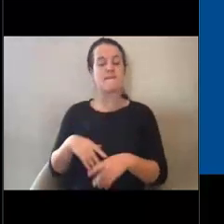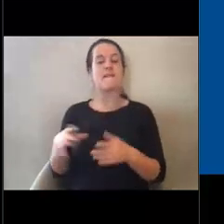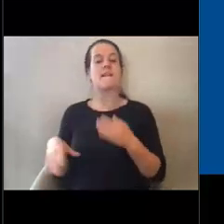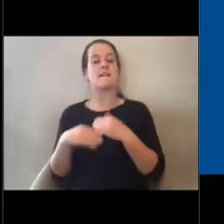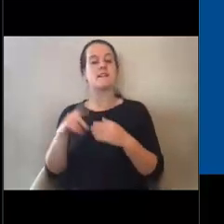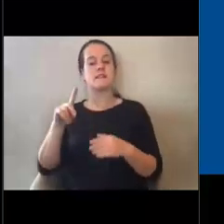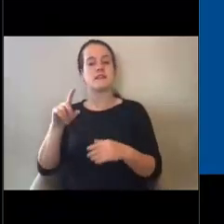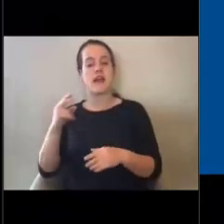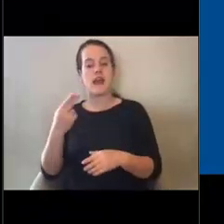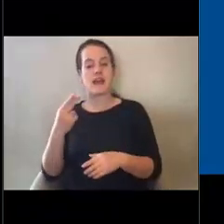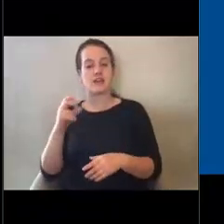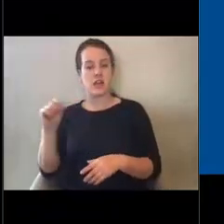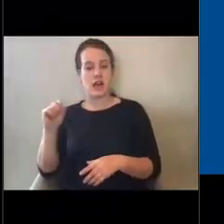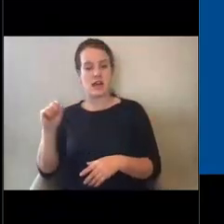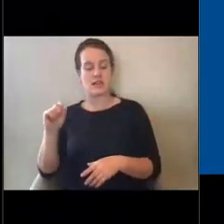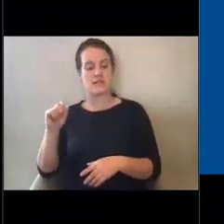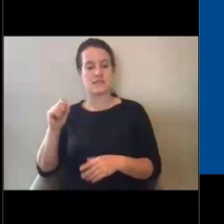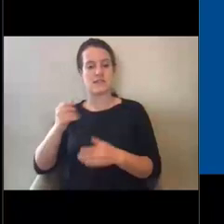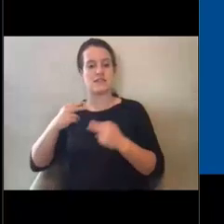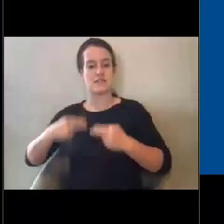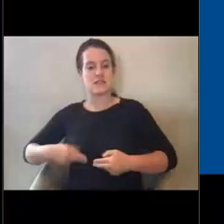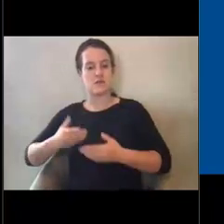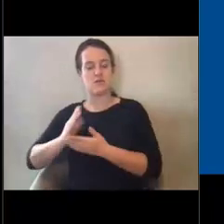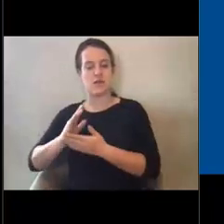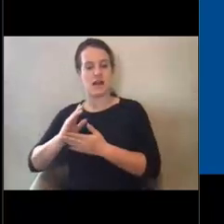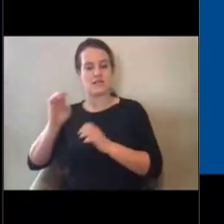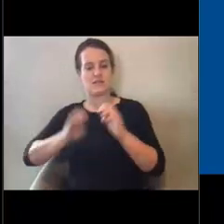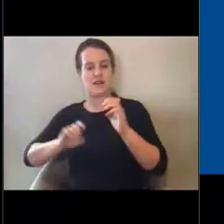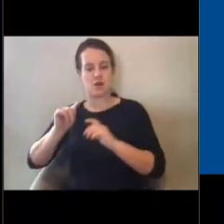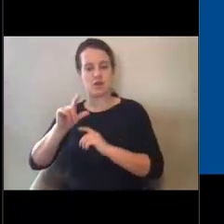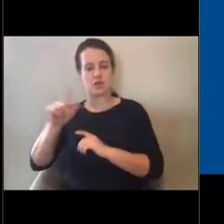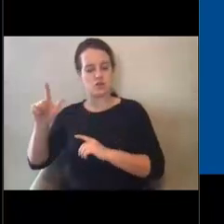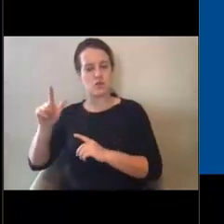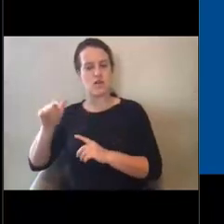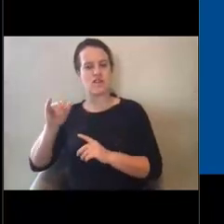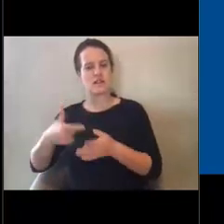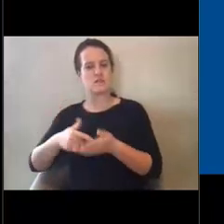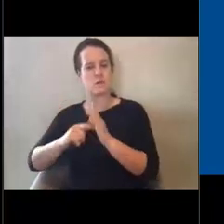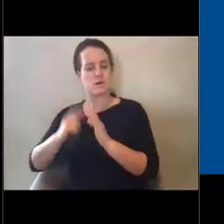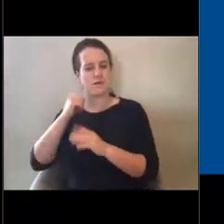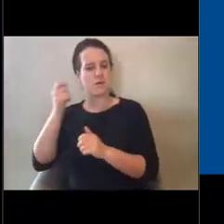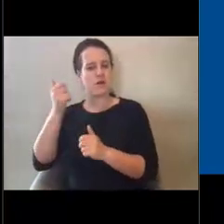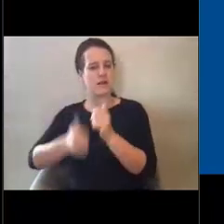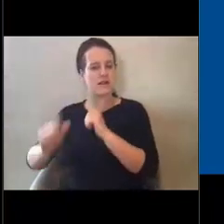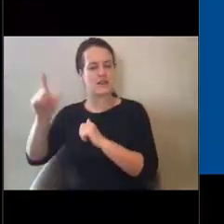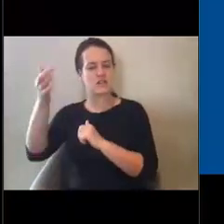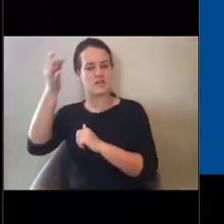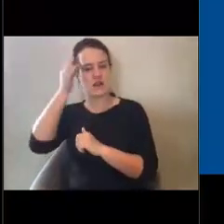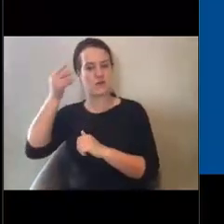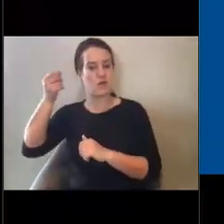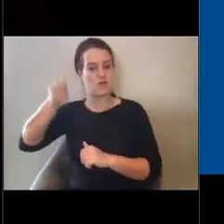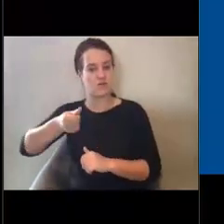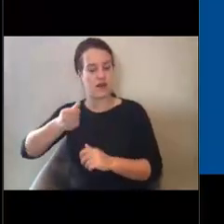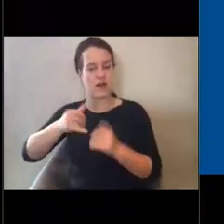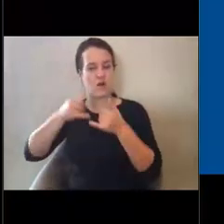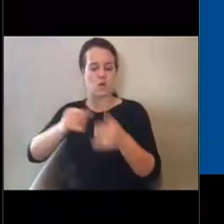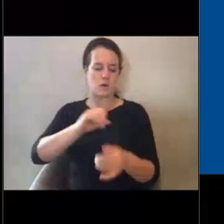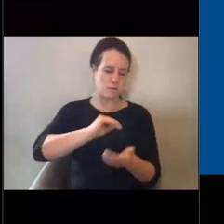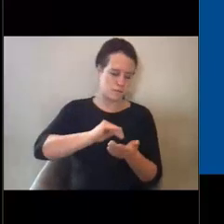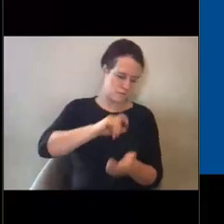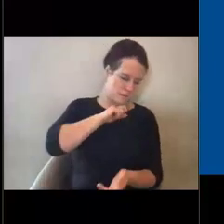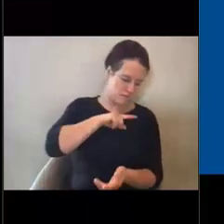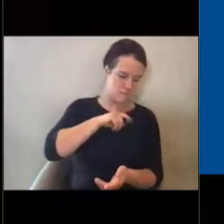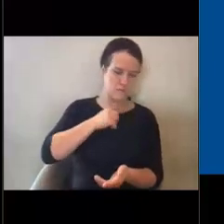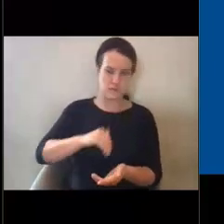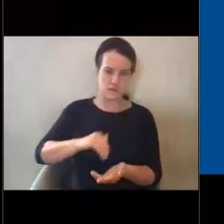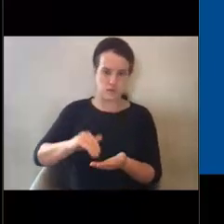tool, civil rights evaluation tool, which is a requirement of every, every federal grant award, excuse me, is also helpful